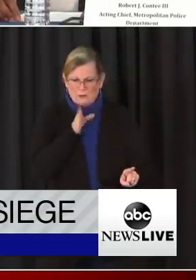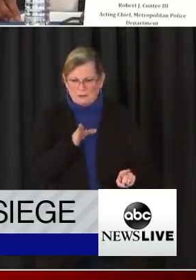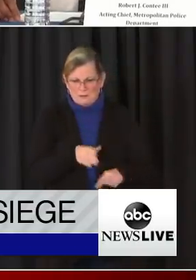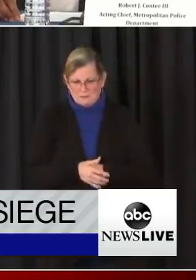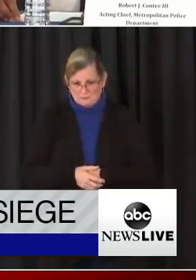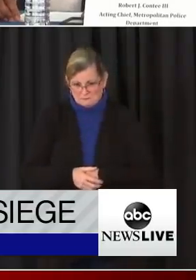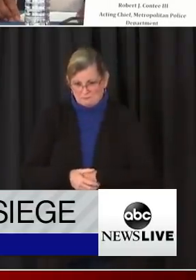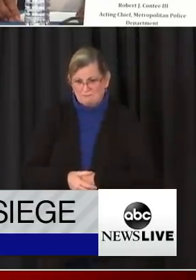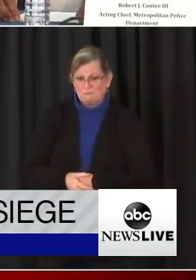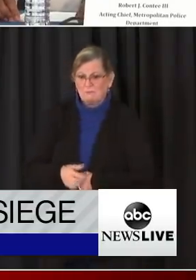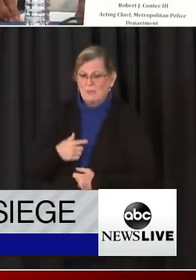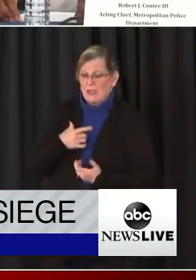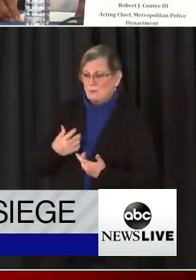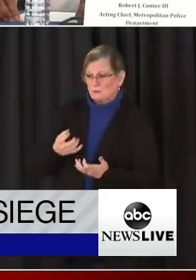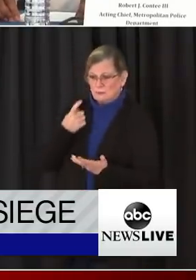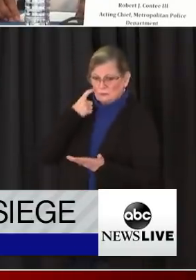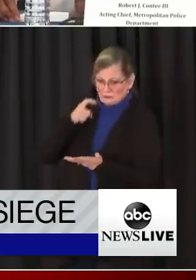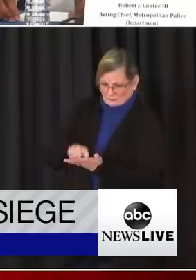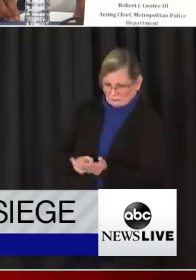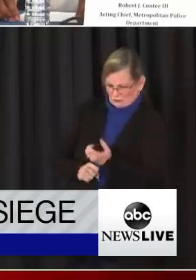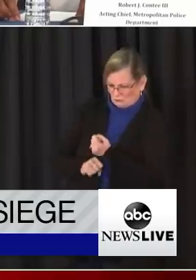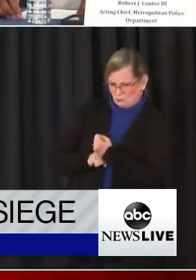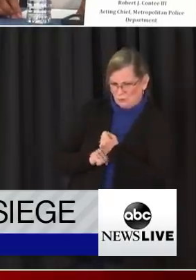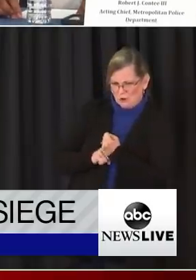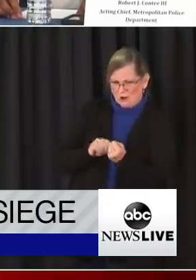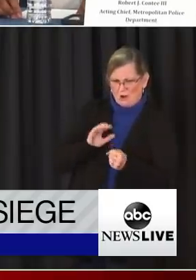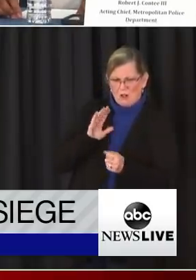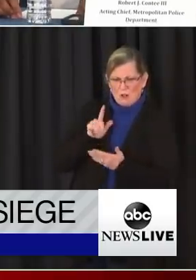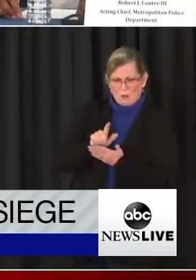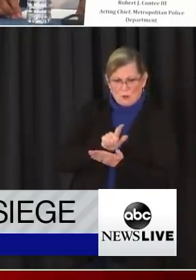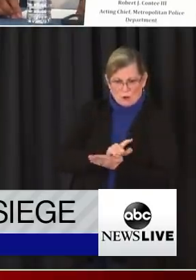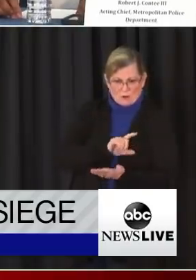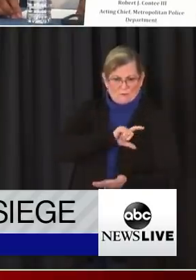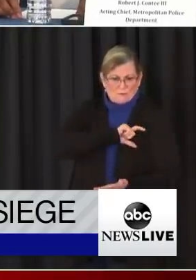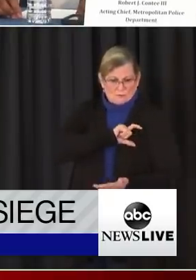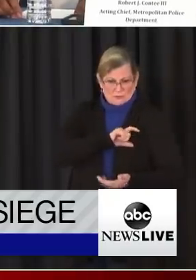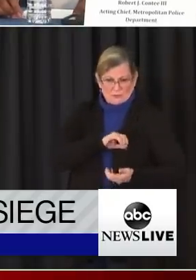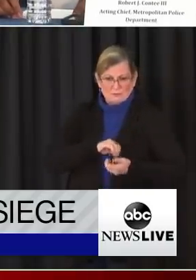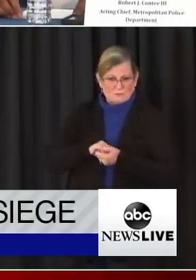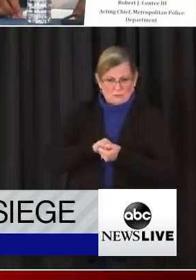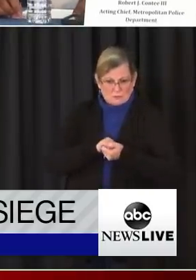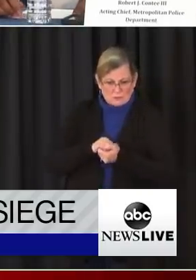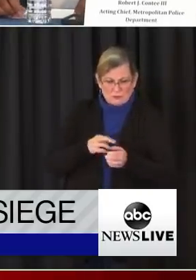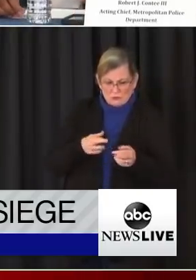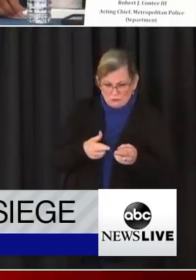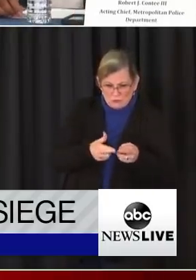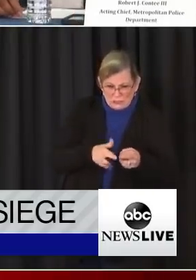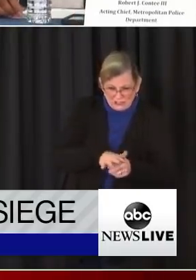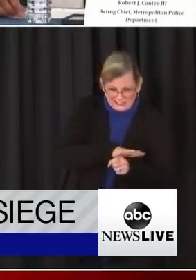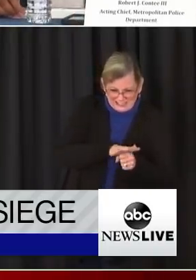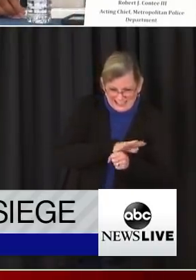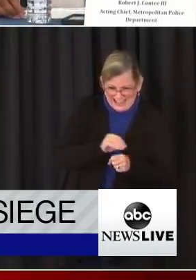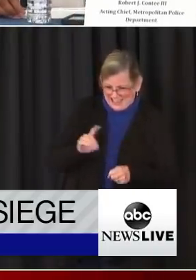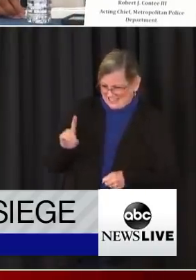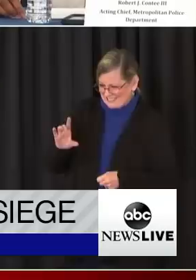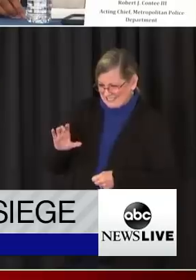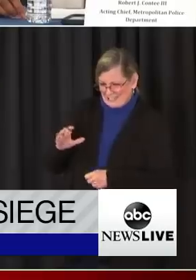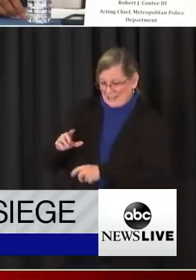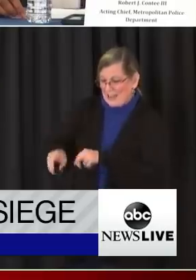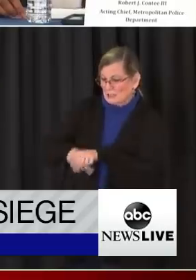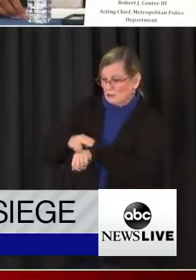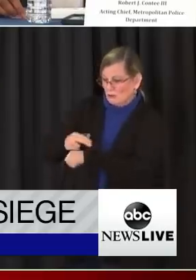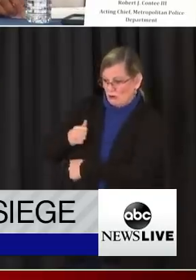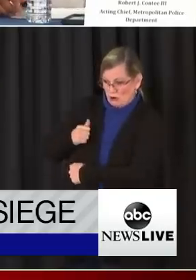would also be remiss if I did not recognize the support we received from our law enforcement partners regionally and the D.C. National Guard